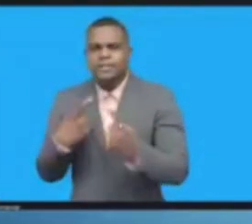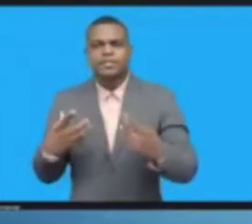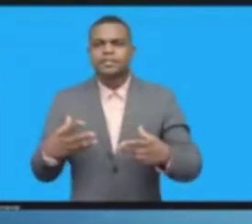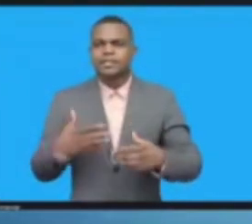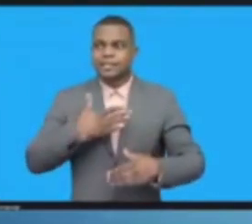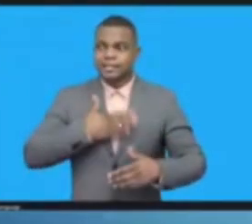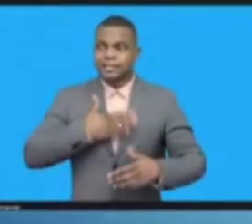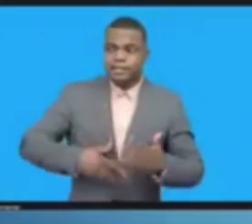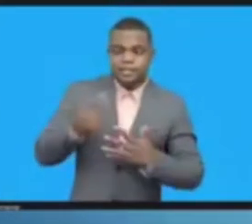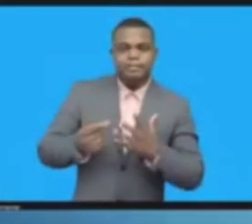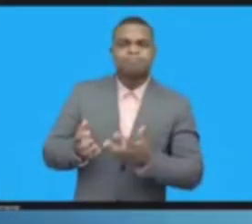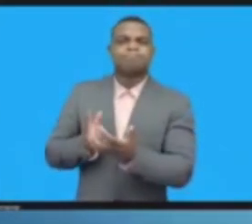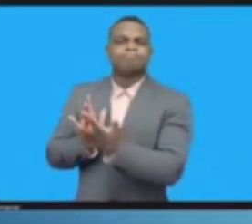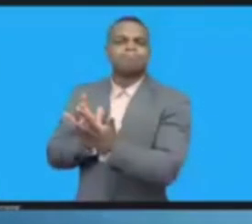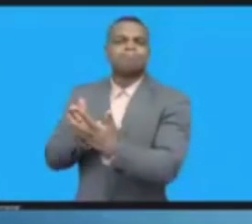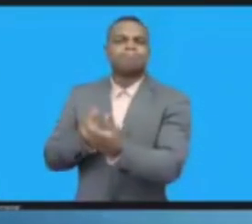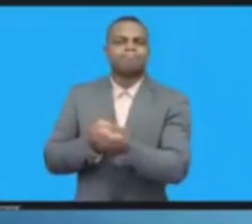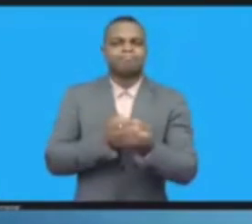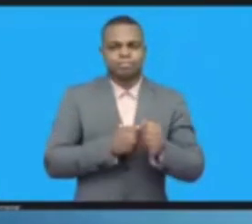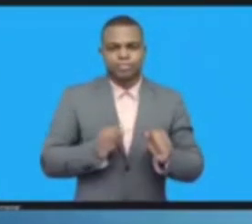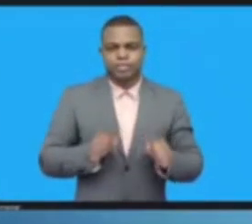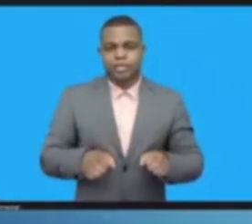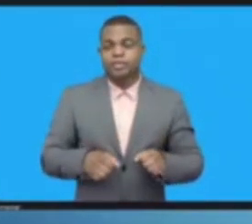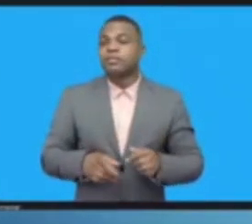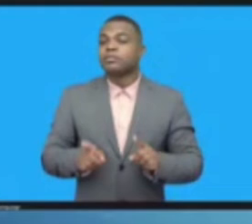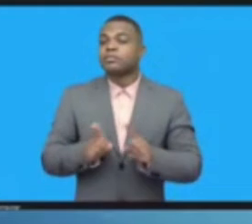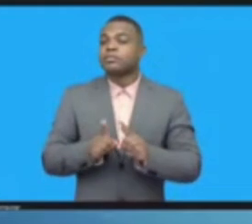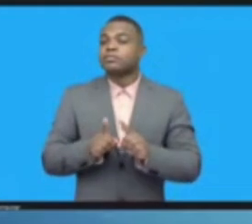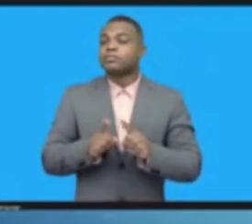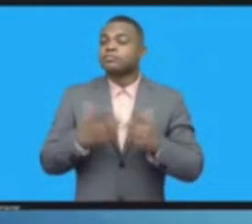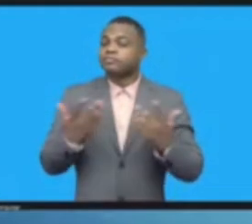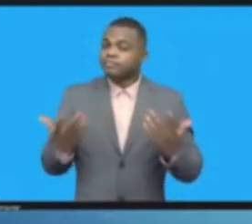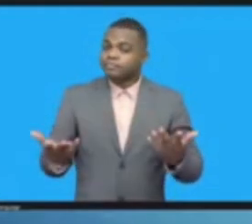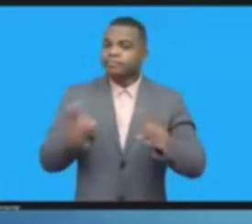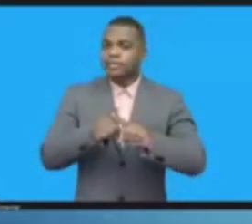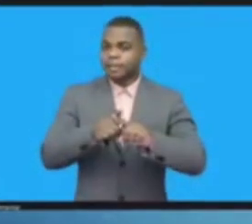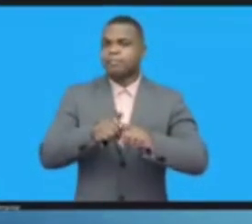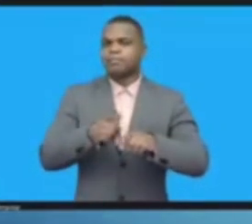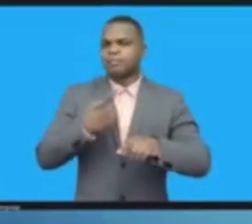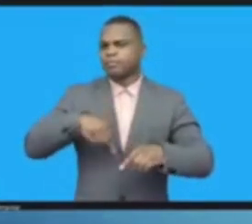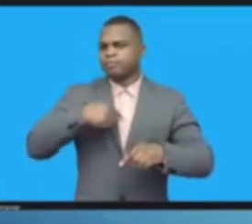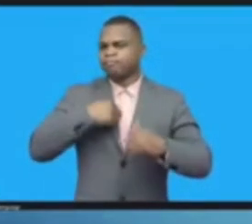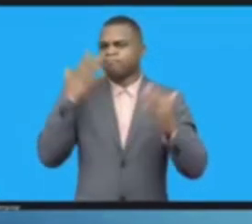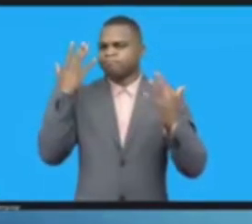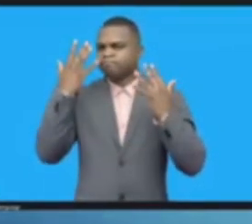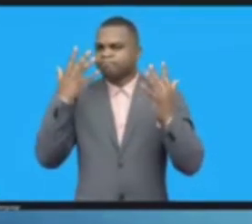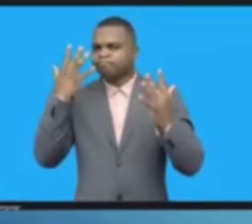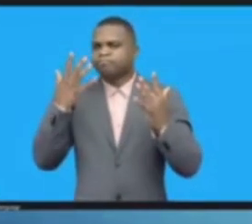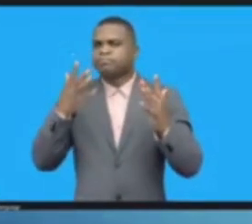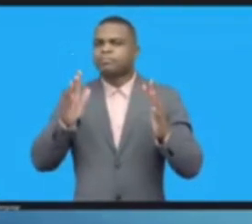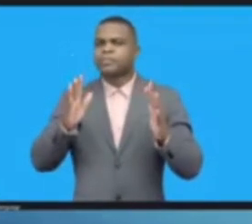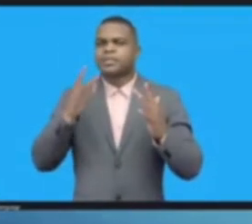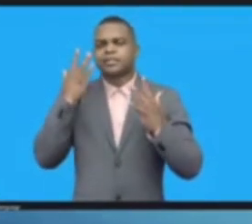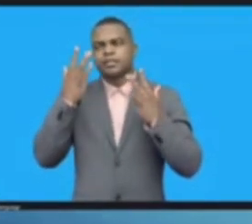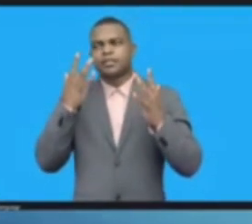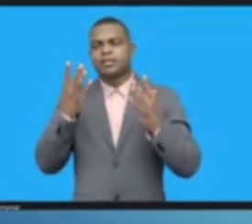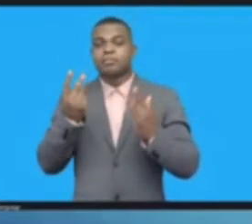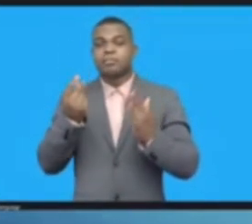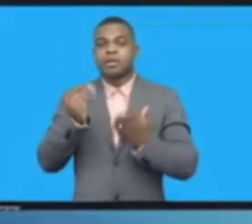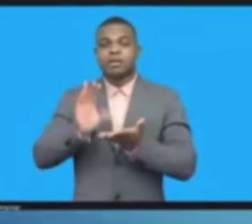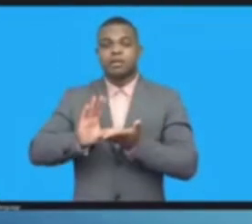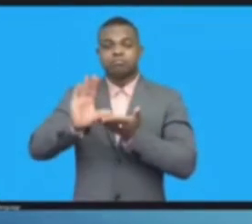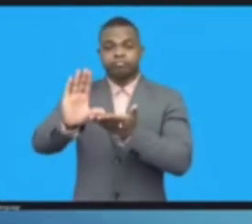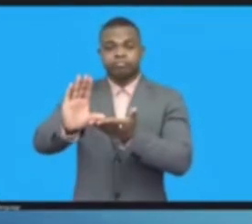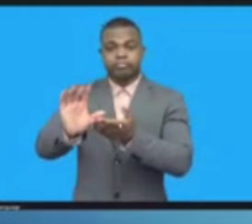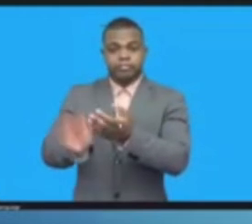of meaningful participation for youth in internet governance. We have a report that will be shared at a close and probably and also